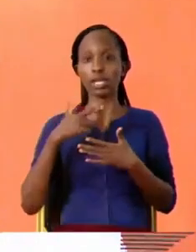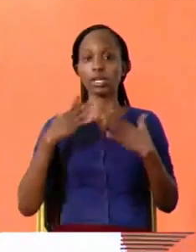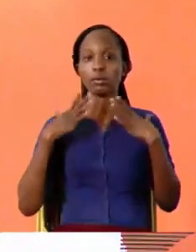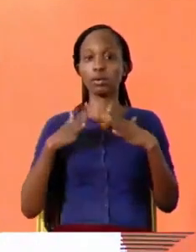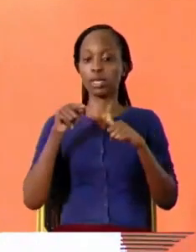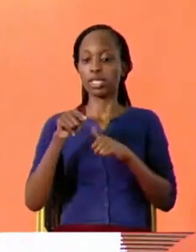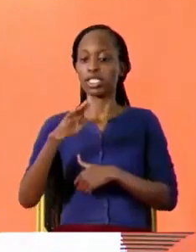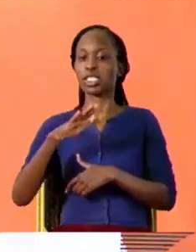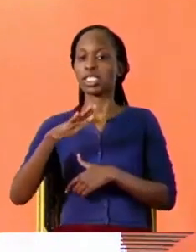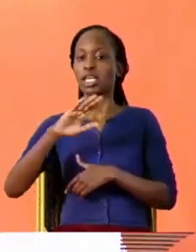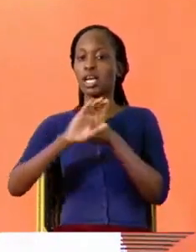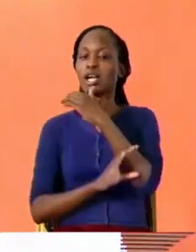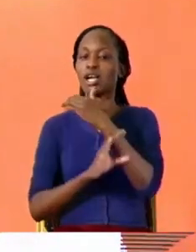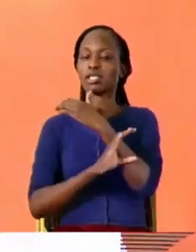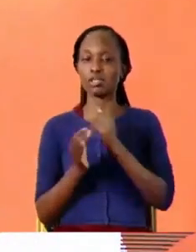country